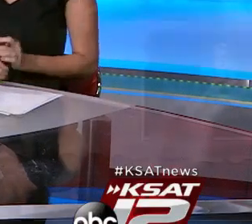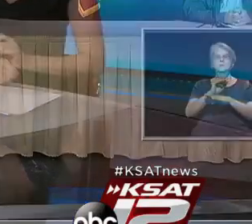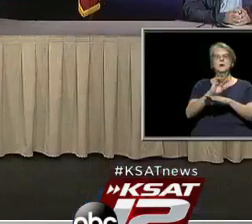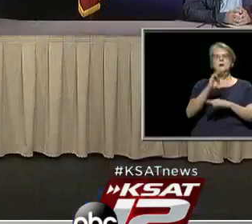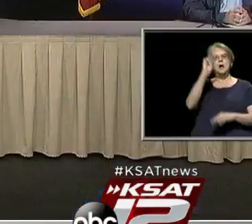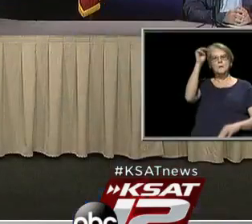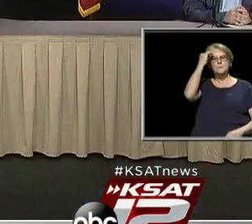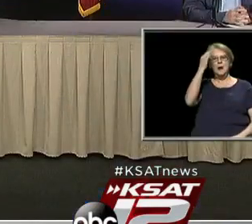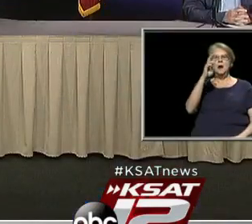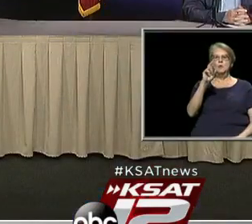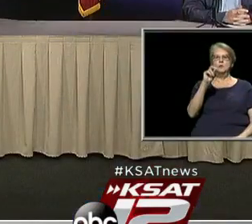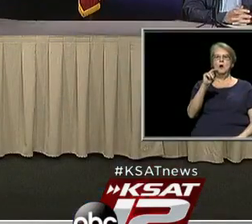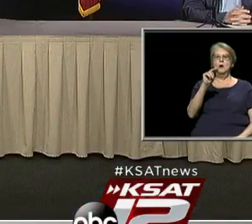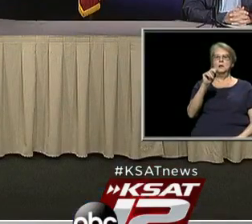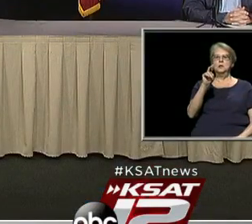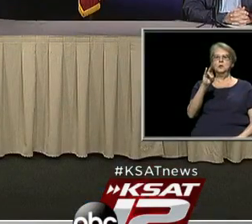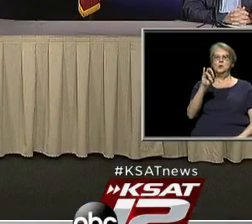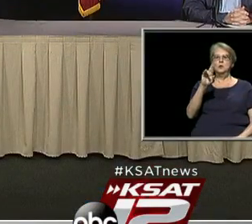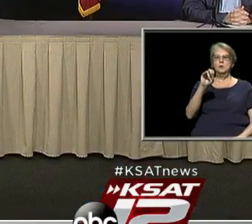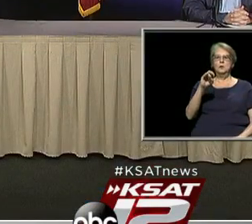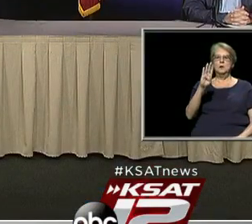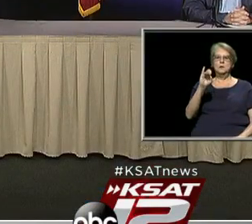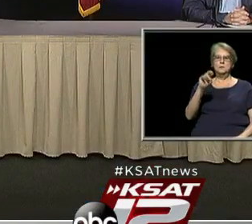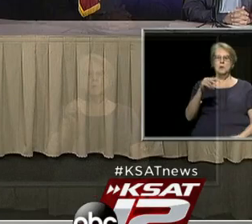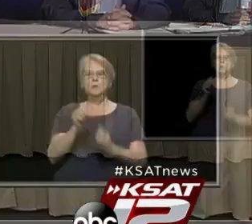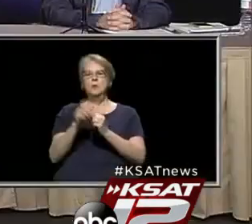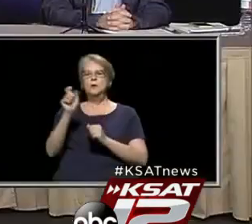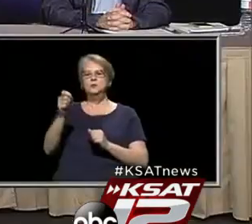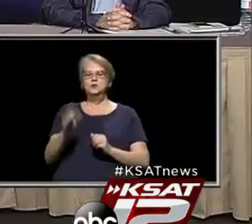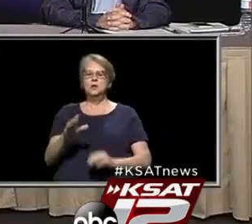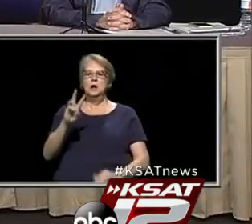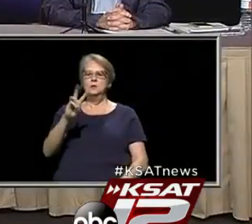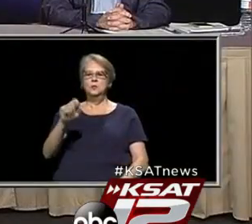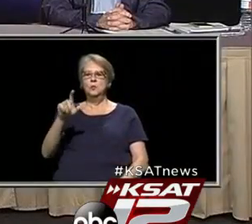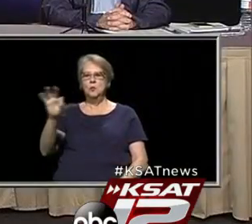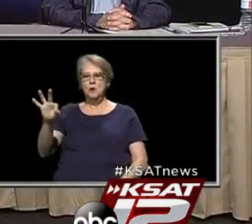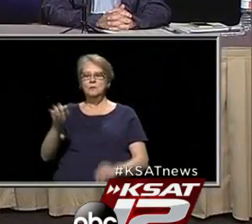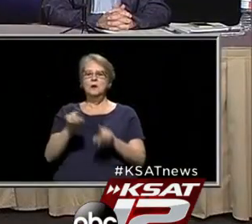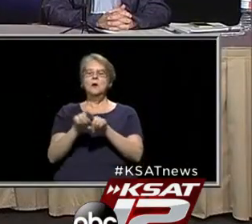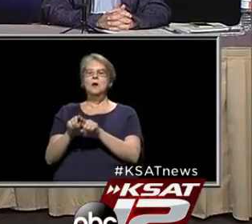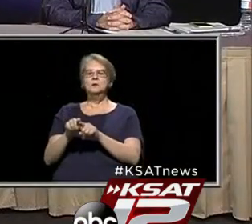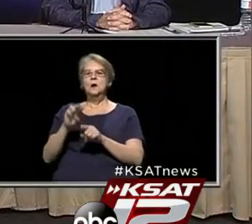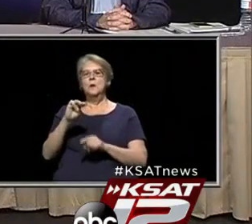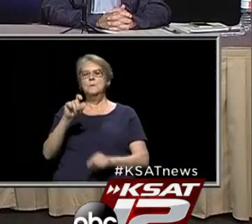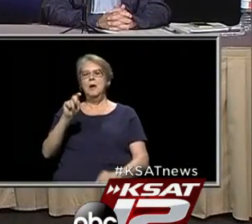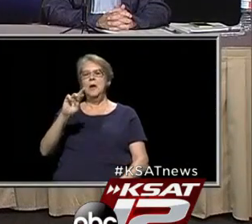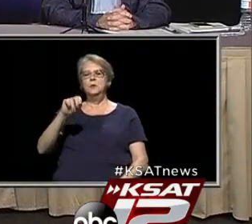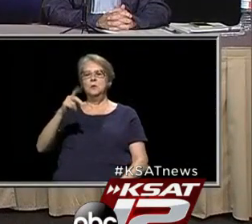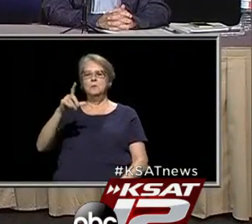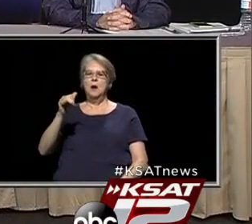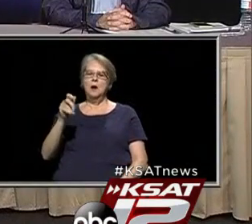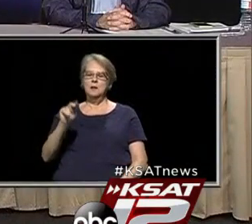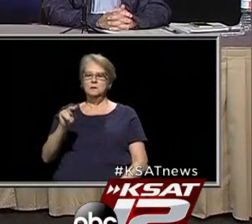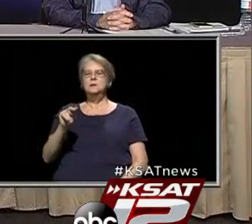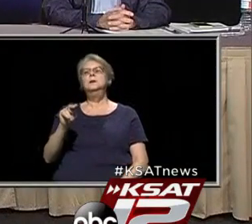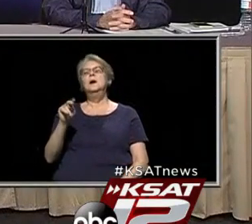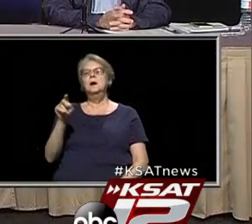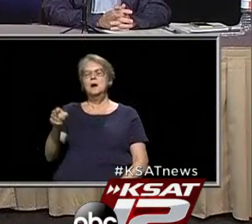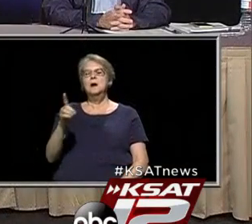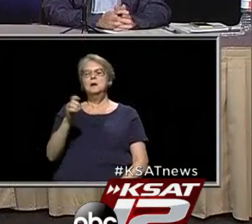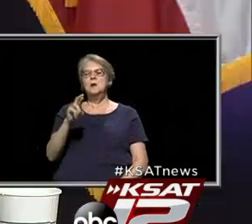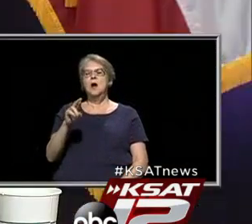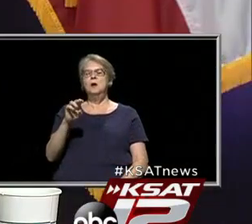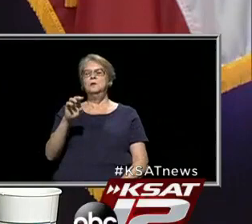much a concern that that could be the next hot spot. Let's listen in. Tonight we're also joined by our Metropolitan Health Director, Dr. Don Emrick.